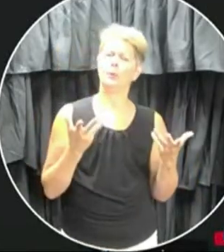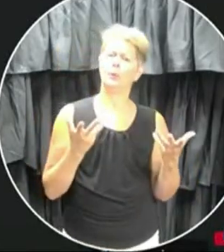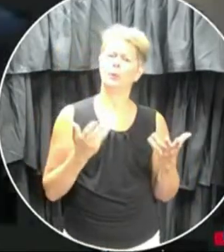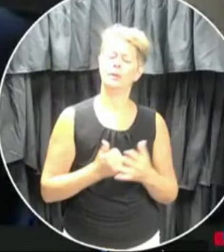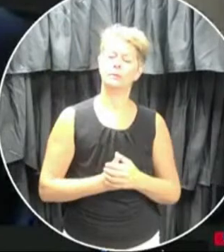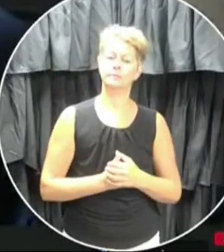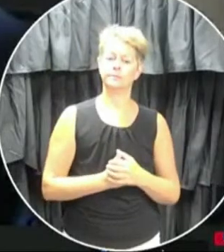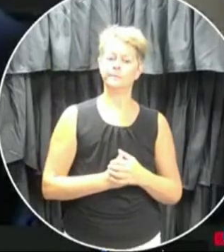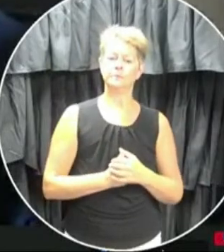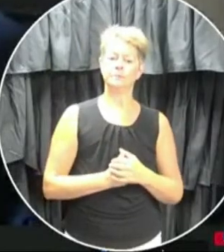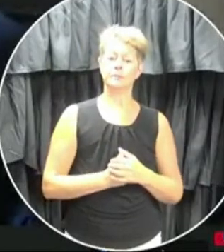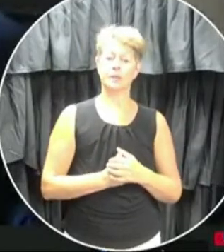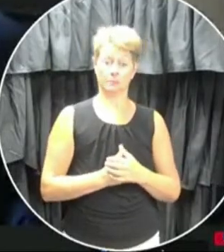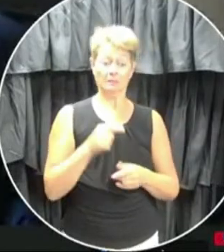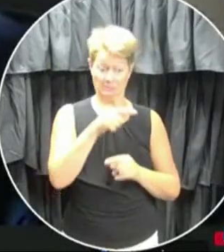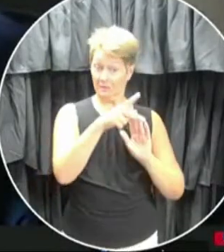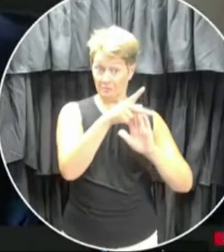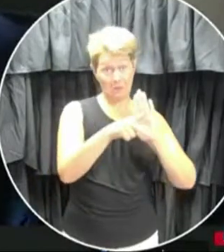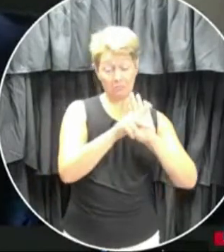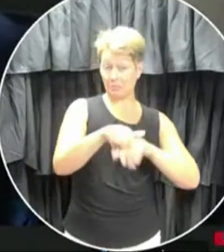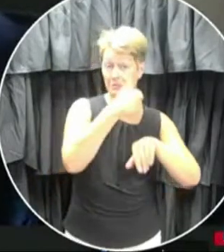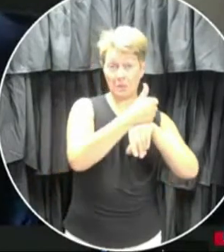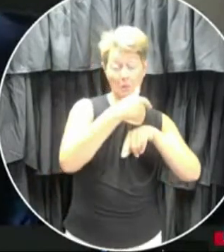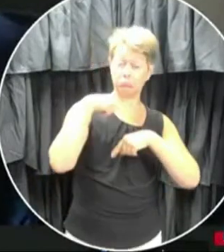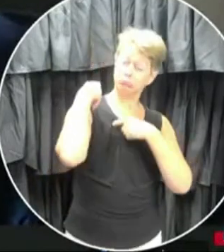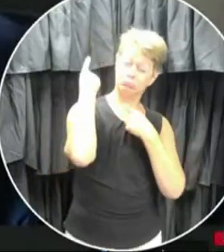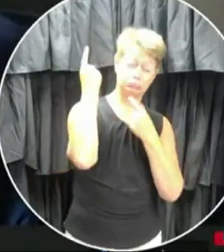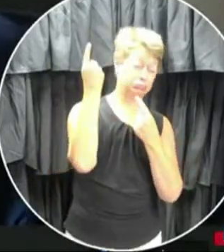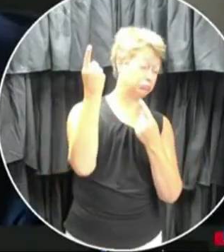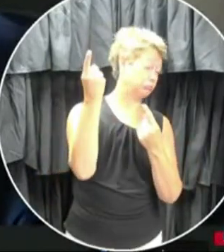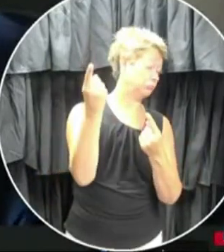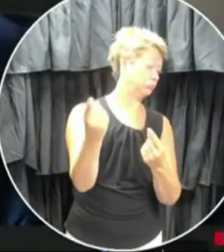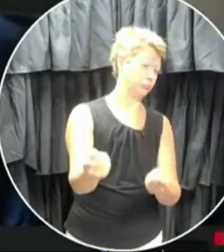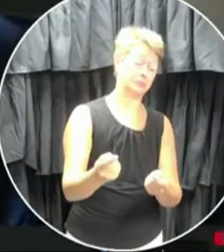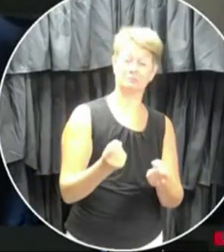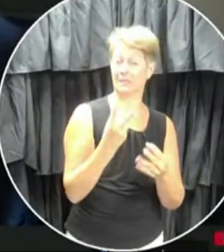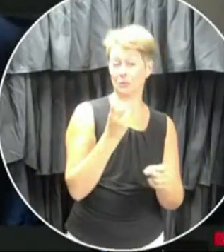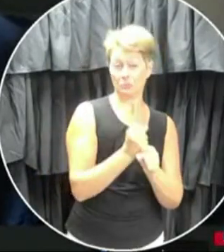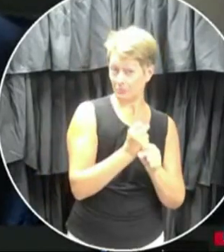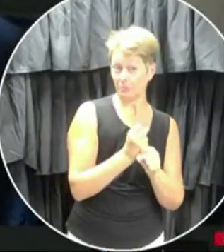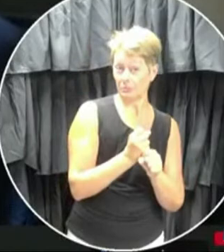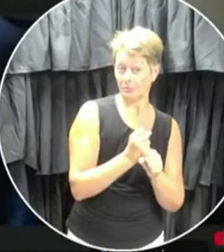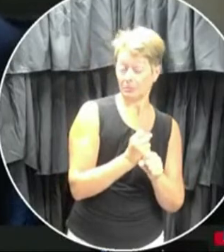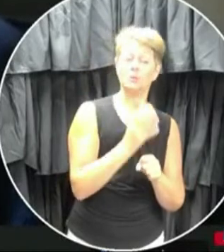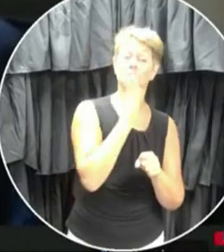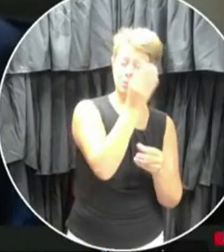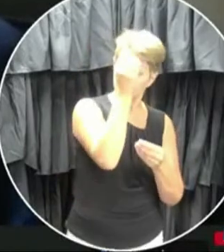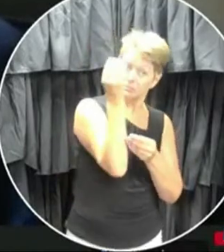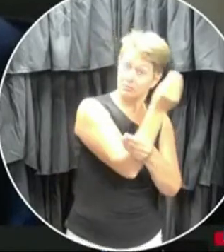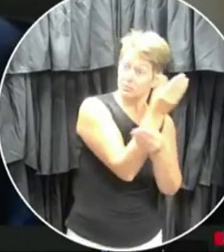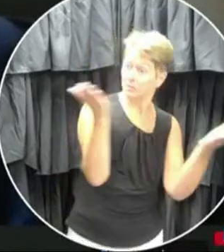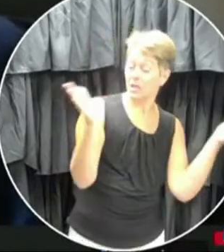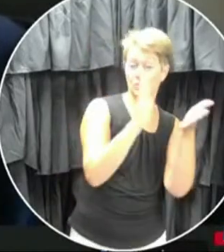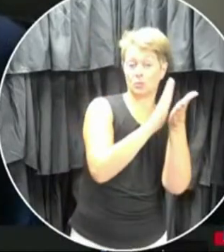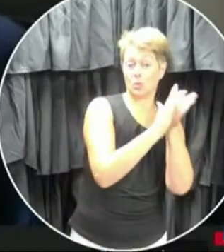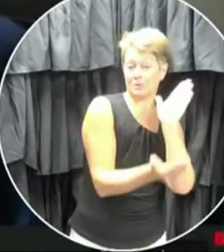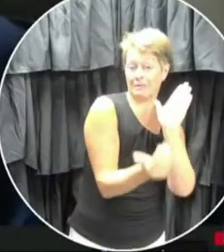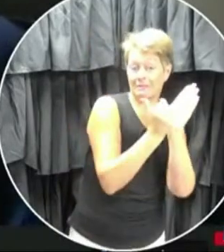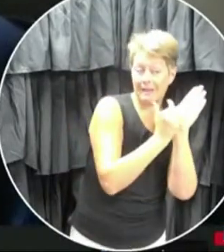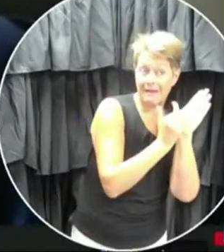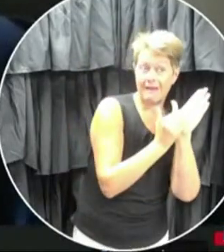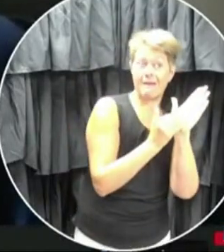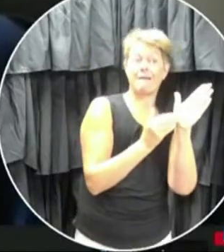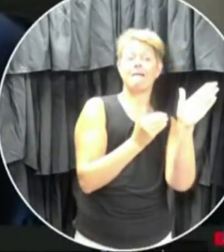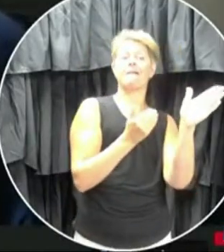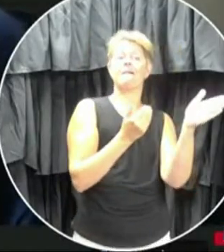So this, this policy has been around a long while we will reemphasize to our schools, given the nature of what we're